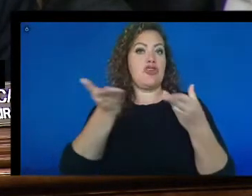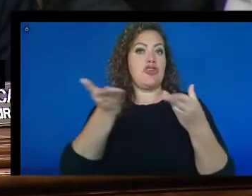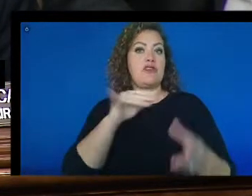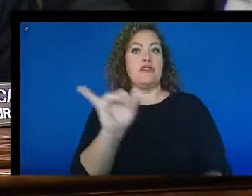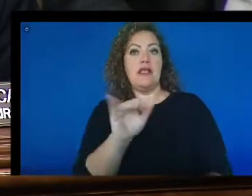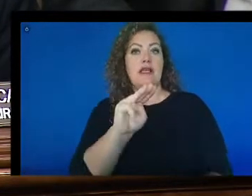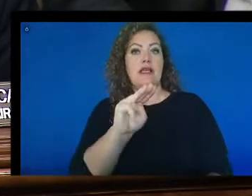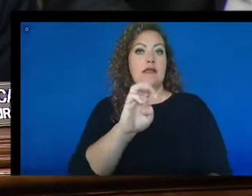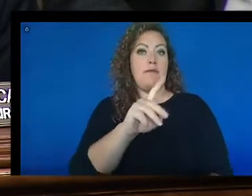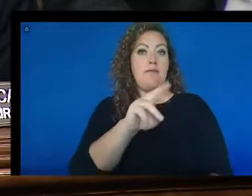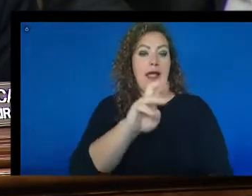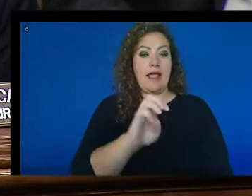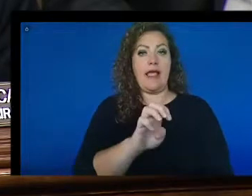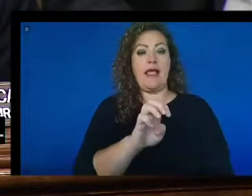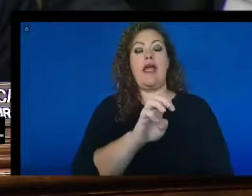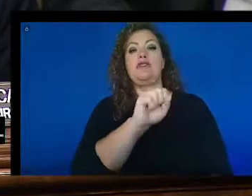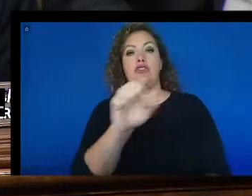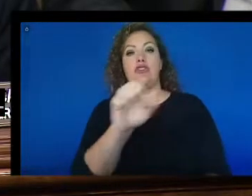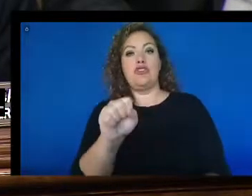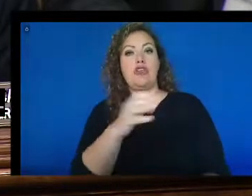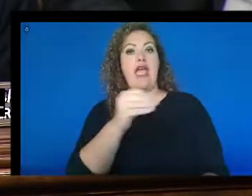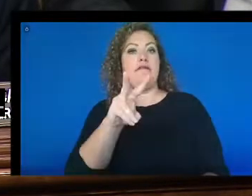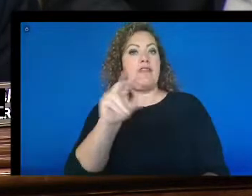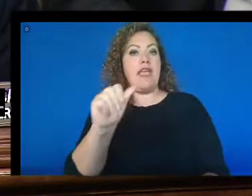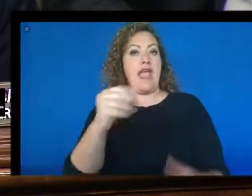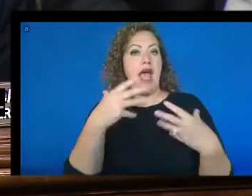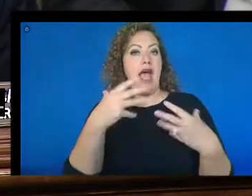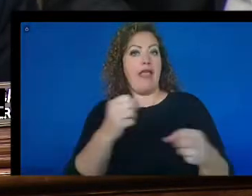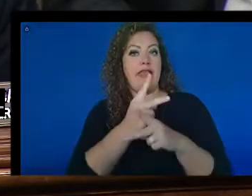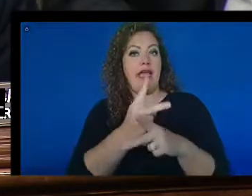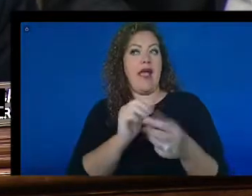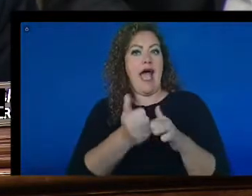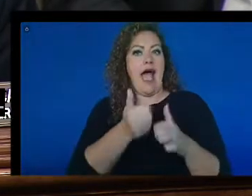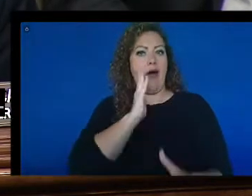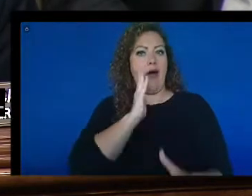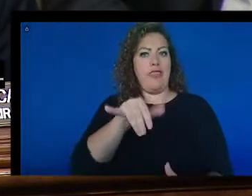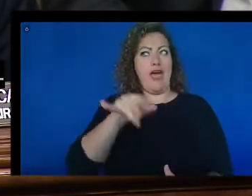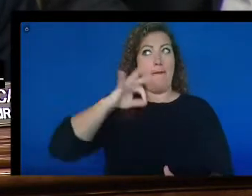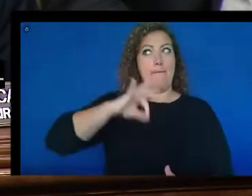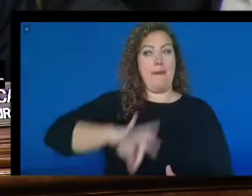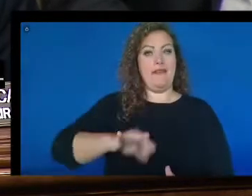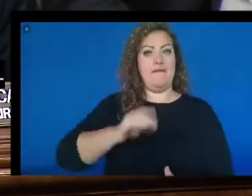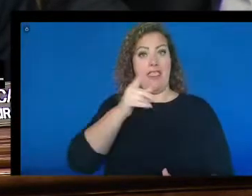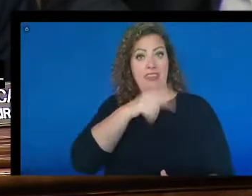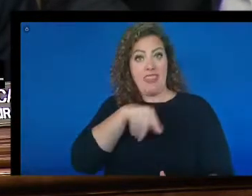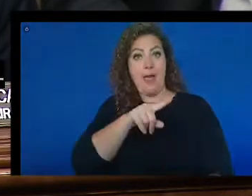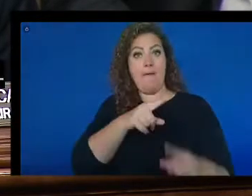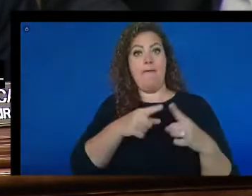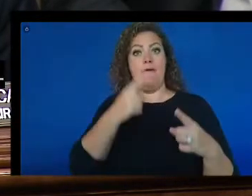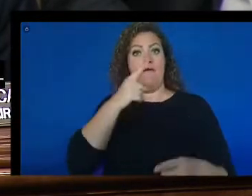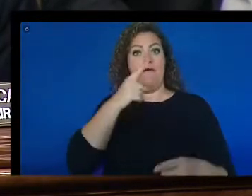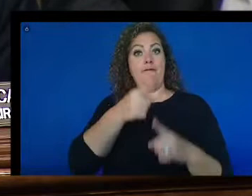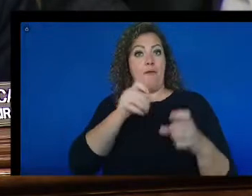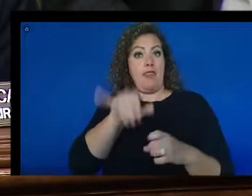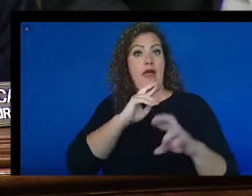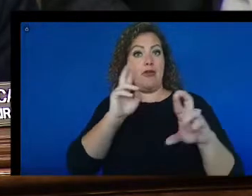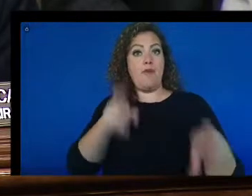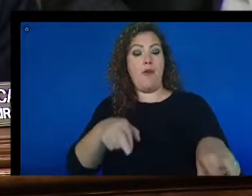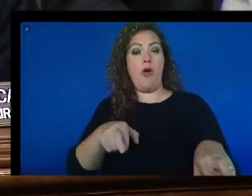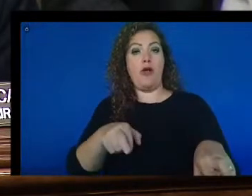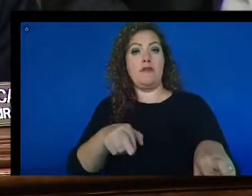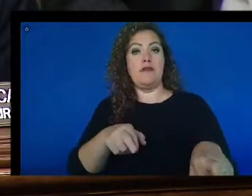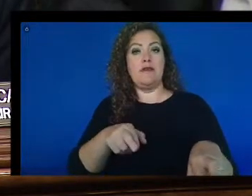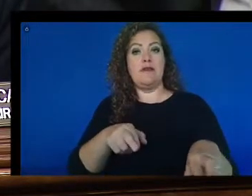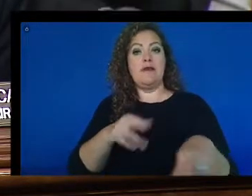Social Security, and the VA health system benefit from these reports being made available